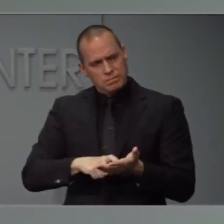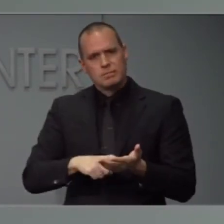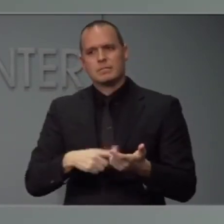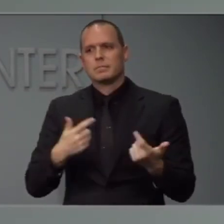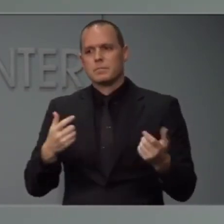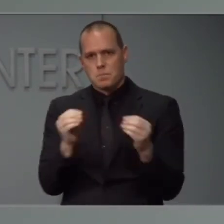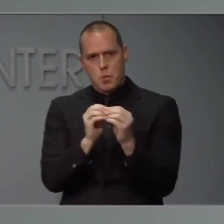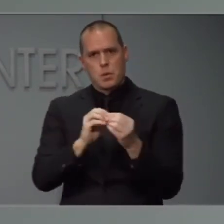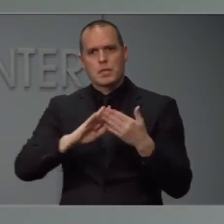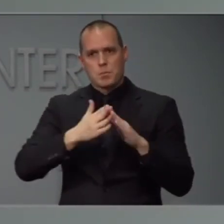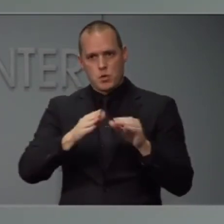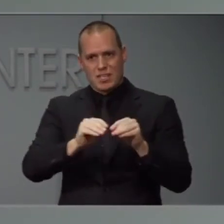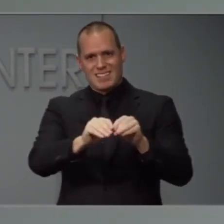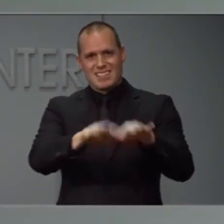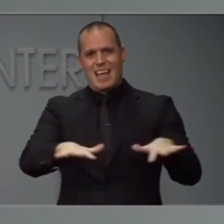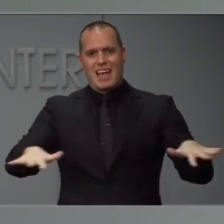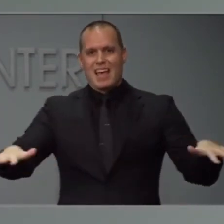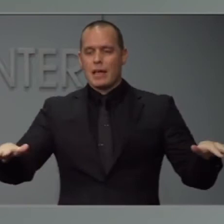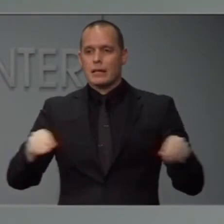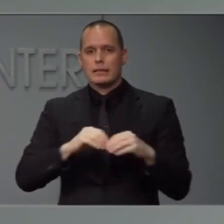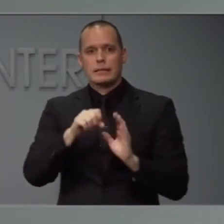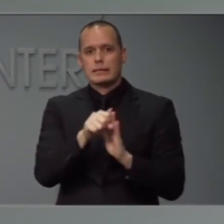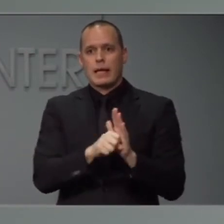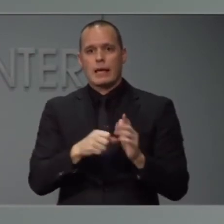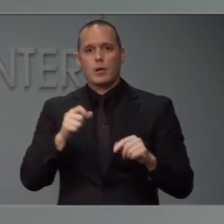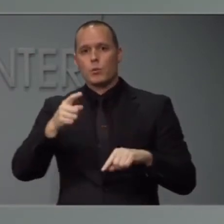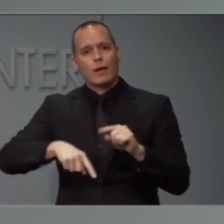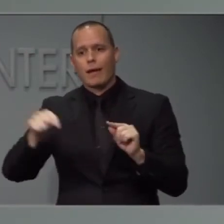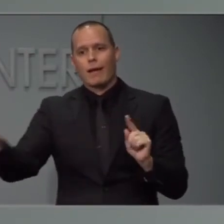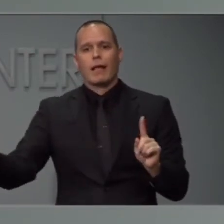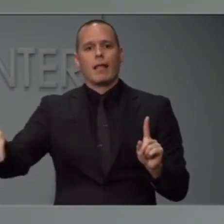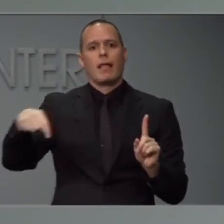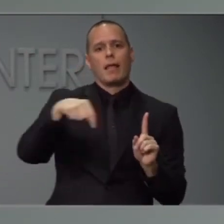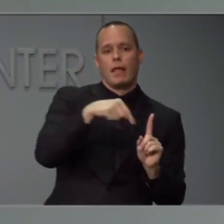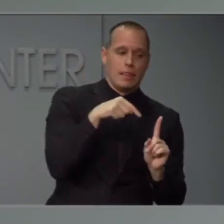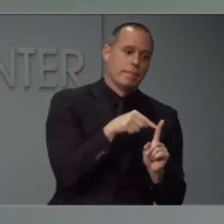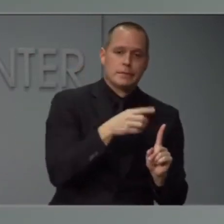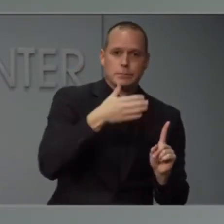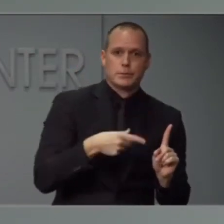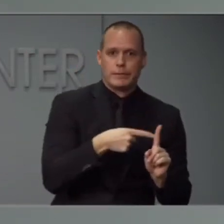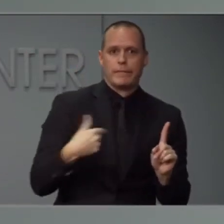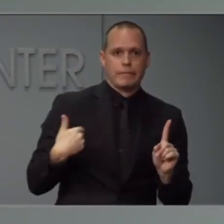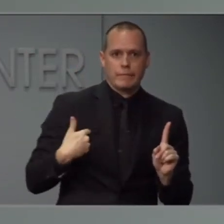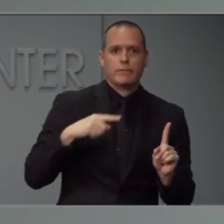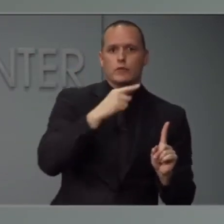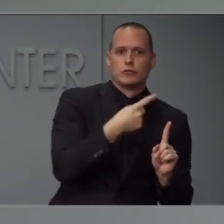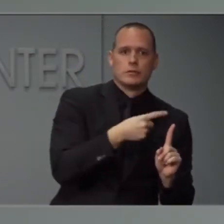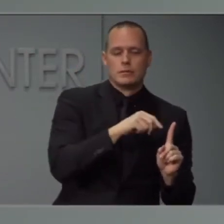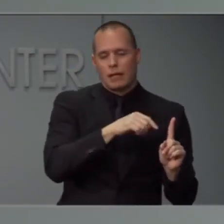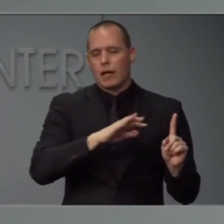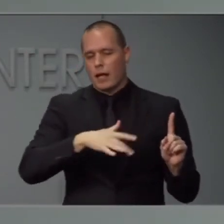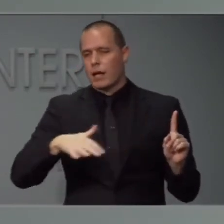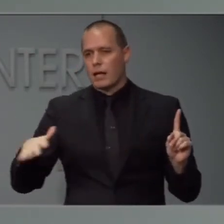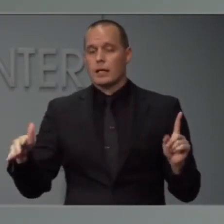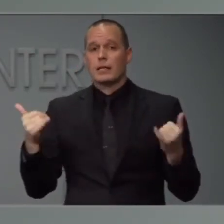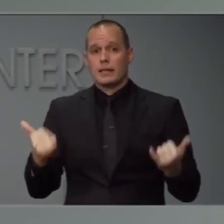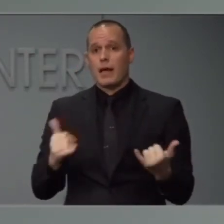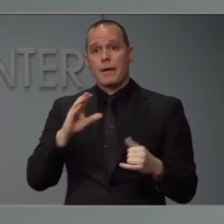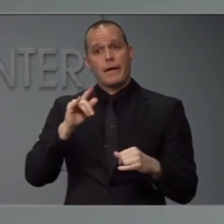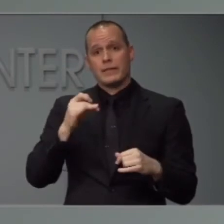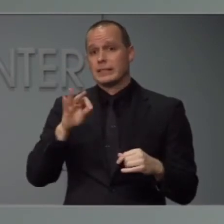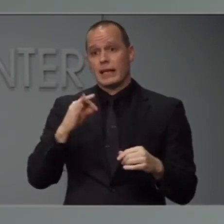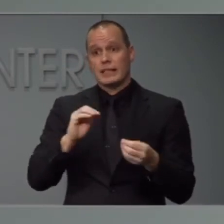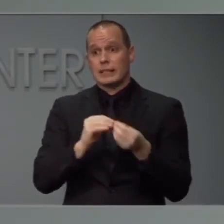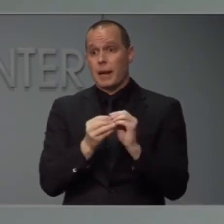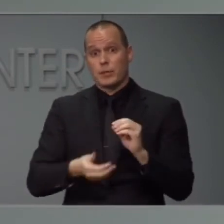transmission here in the state. We are seeing the number of counties that are experiencing COVID-19 go up every day.